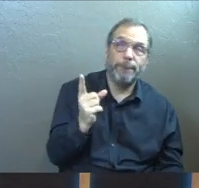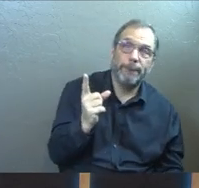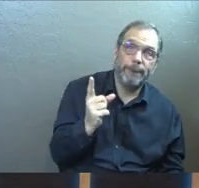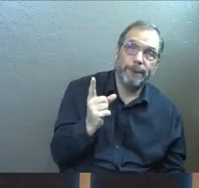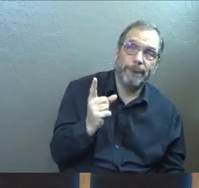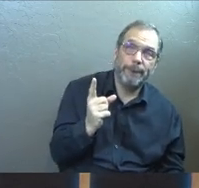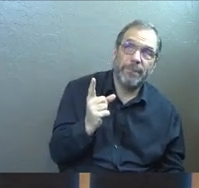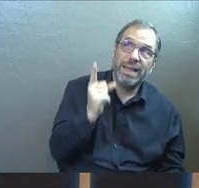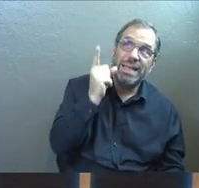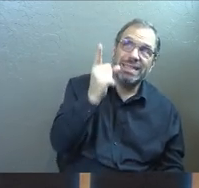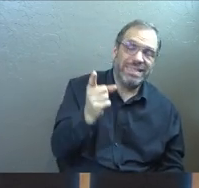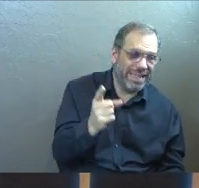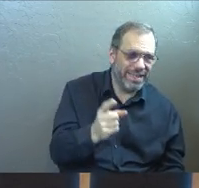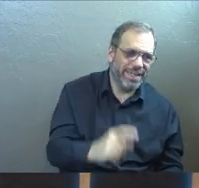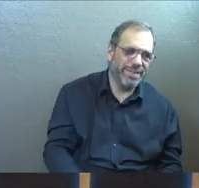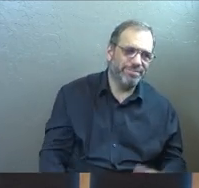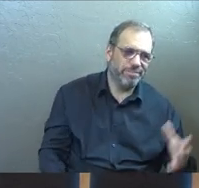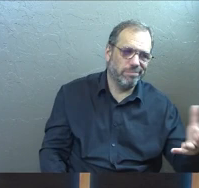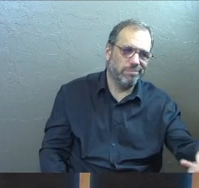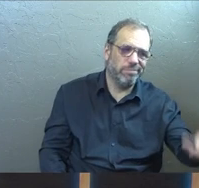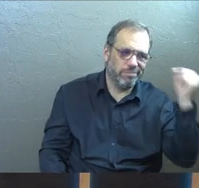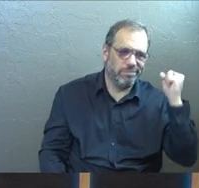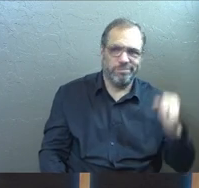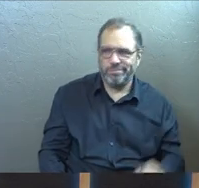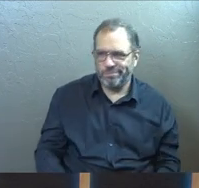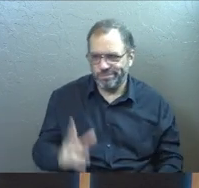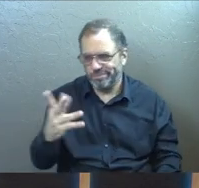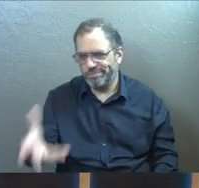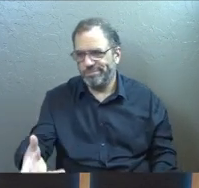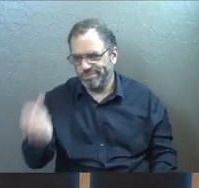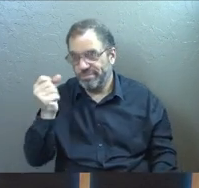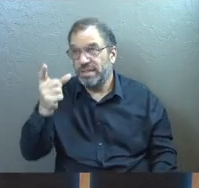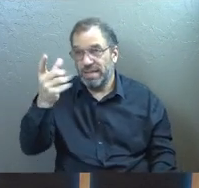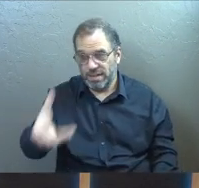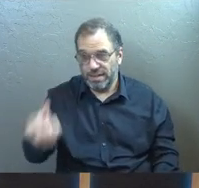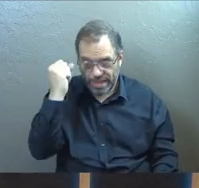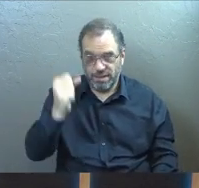And sadly, he had to take some things away from me before I understood that.